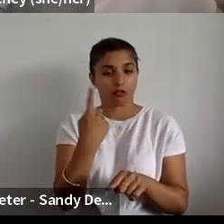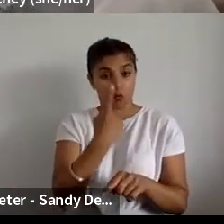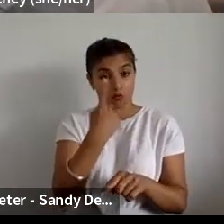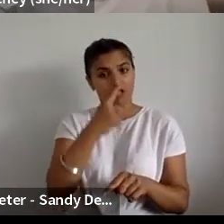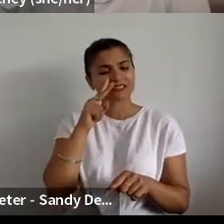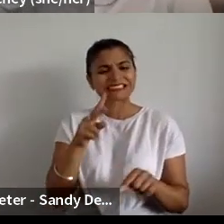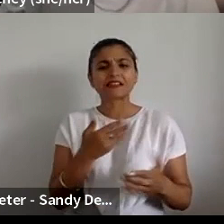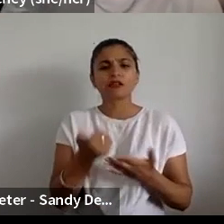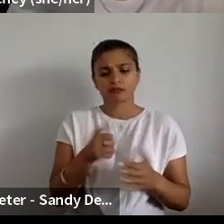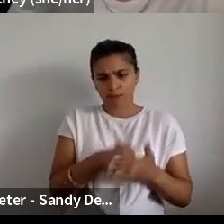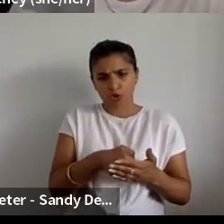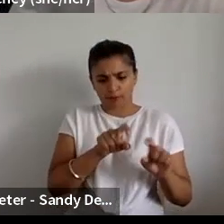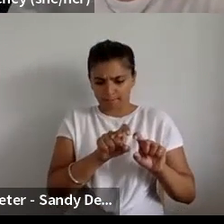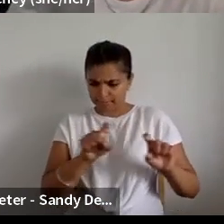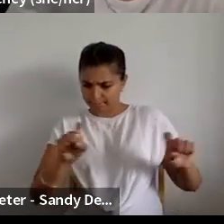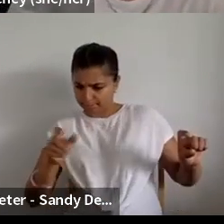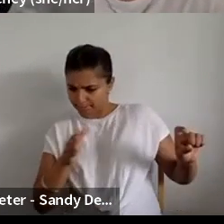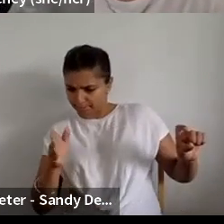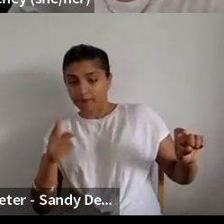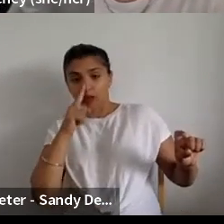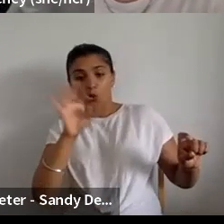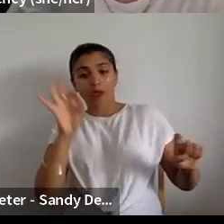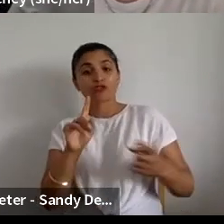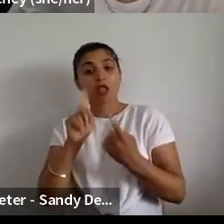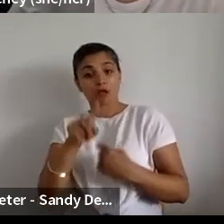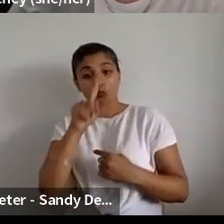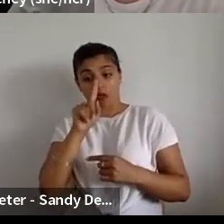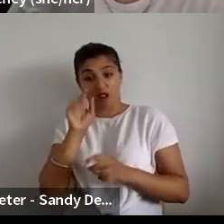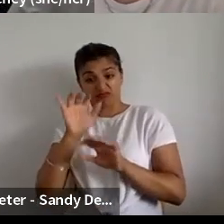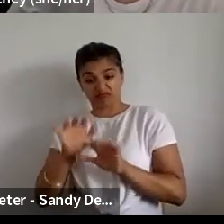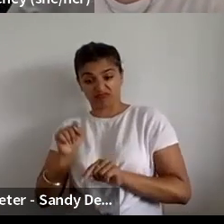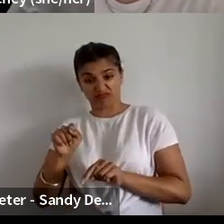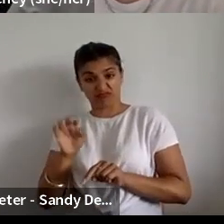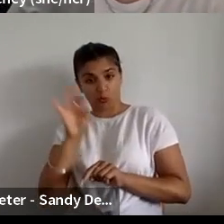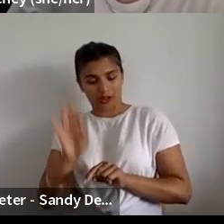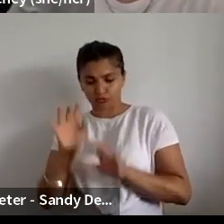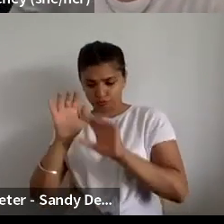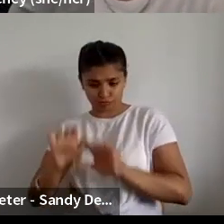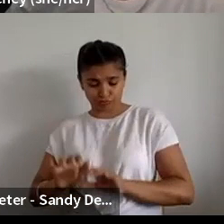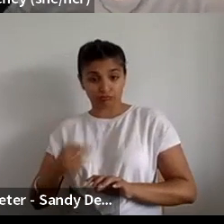And we'll come back and ask as many of those questions and see if we can answer them as possible.